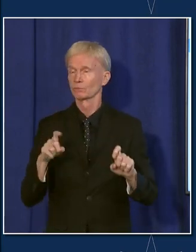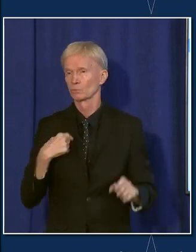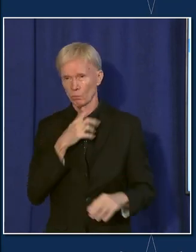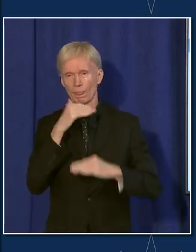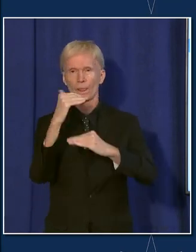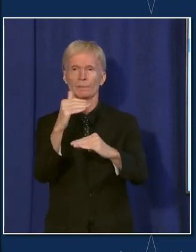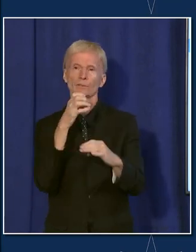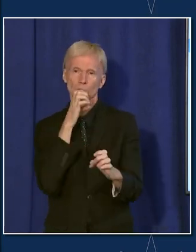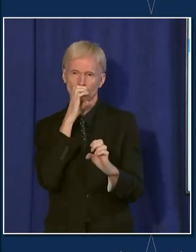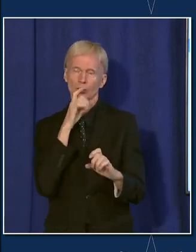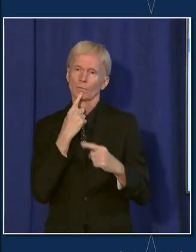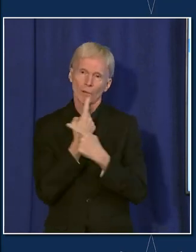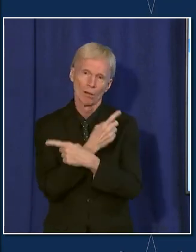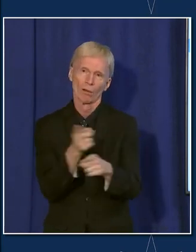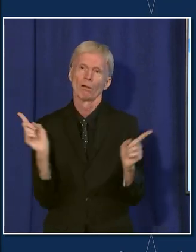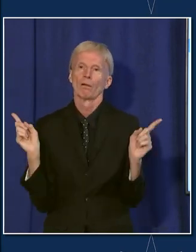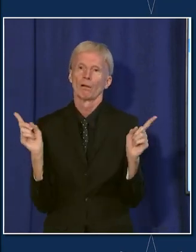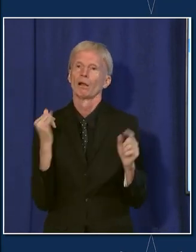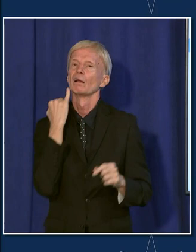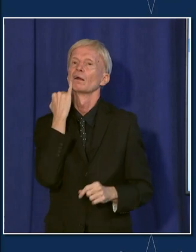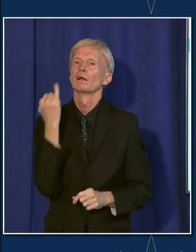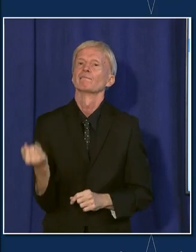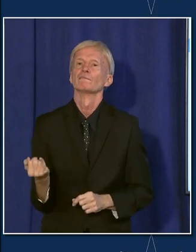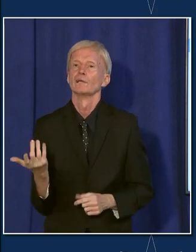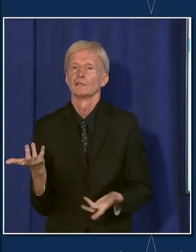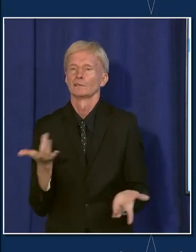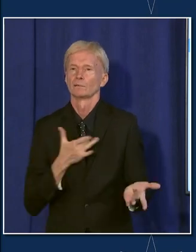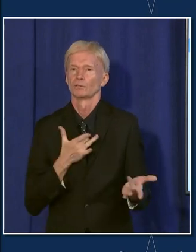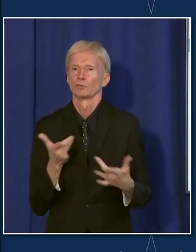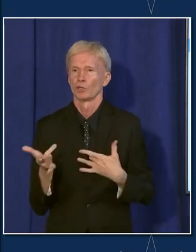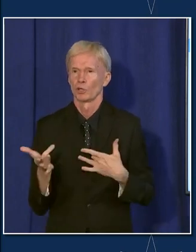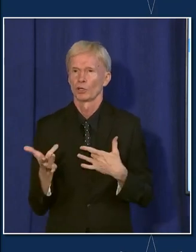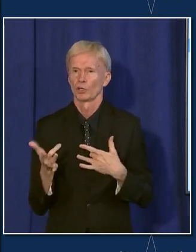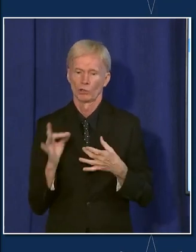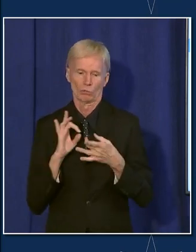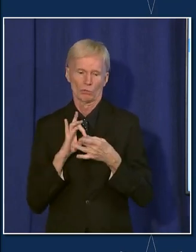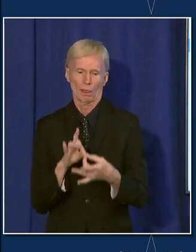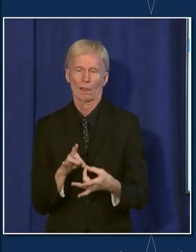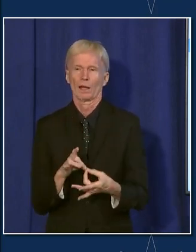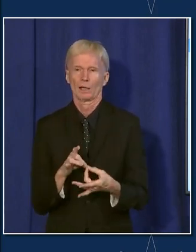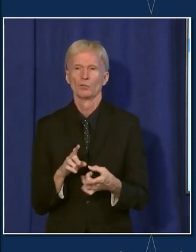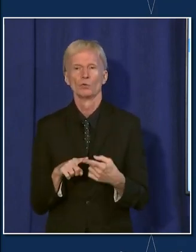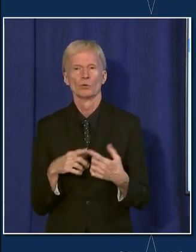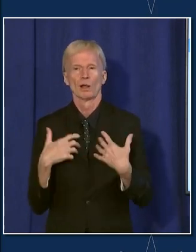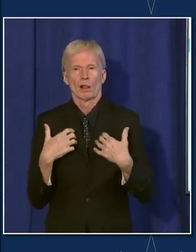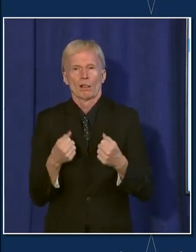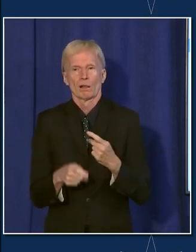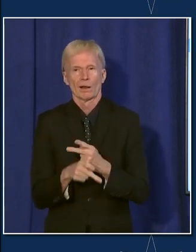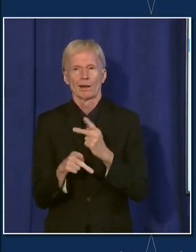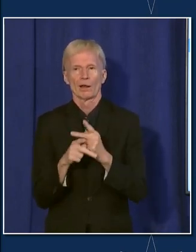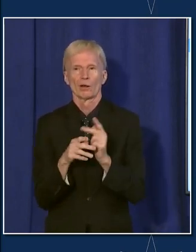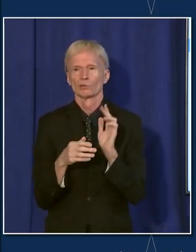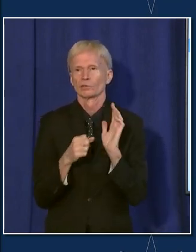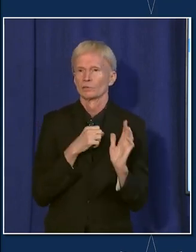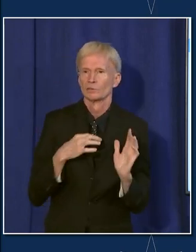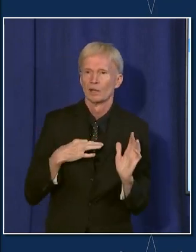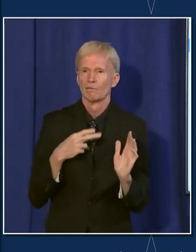limitations in place if we had a concern particularly related to the health care system. So